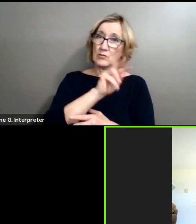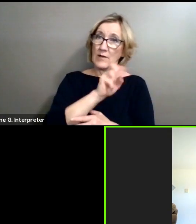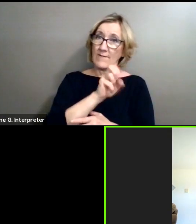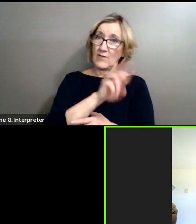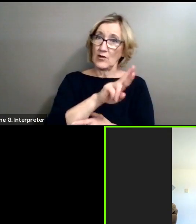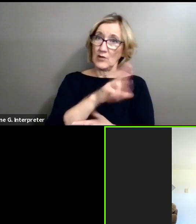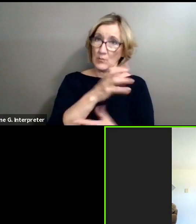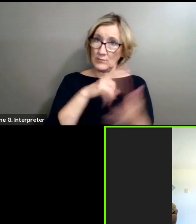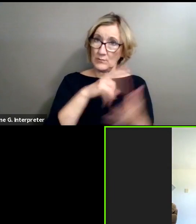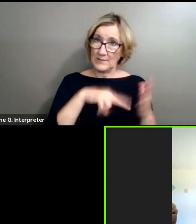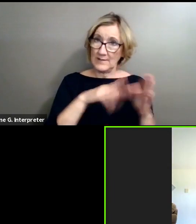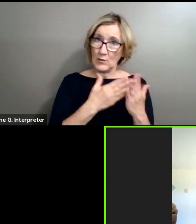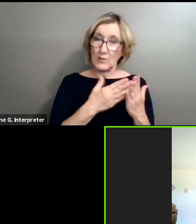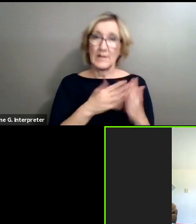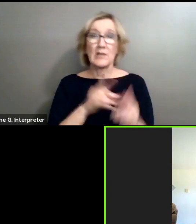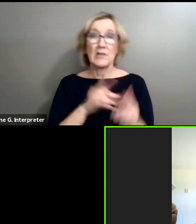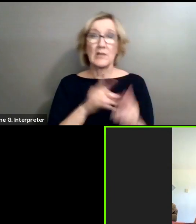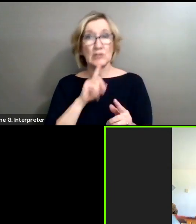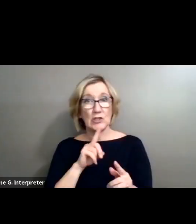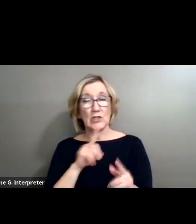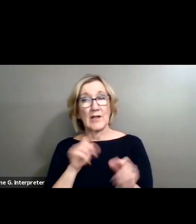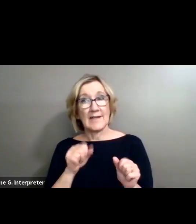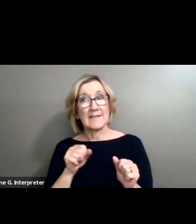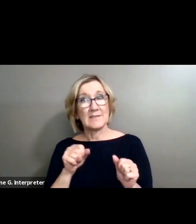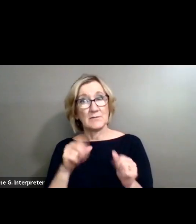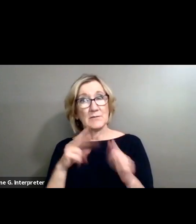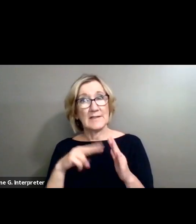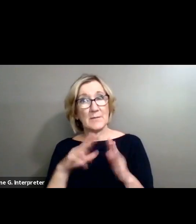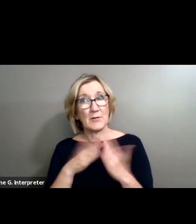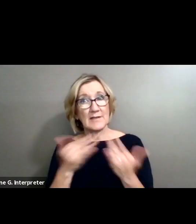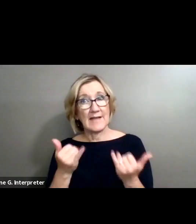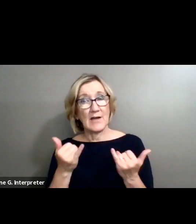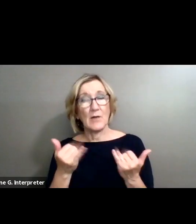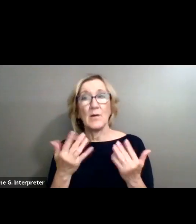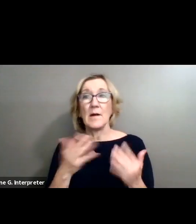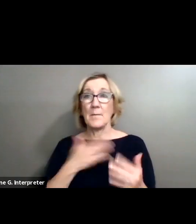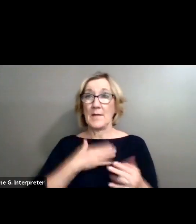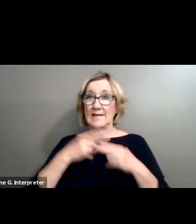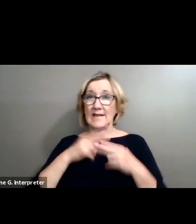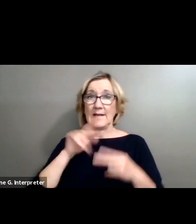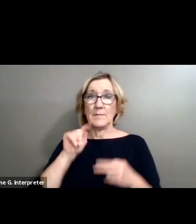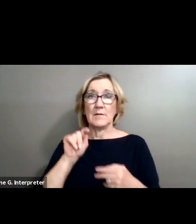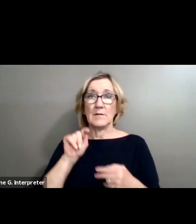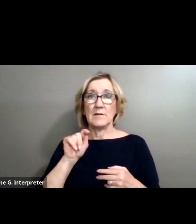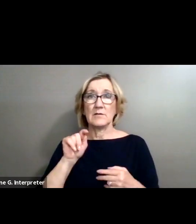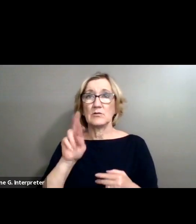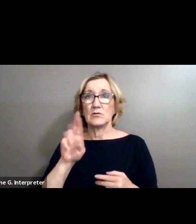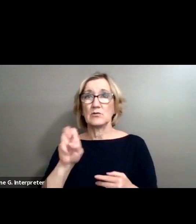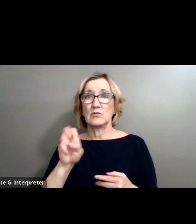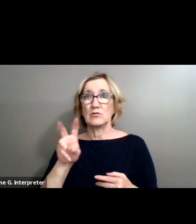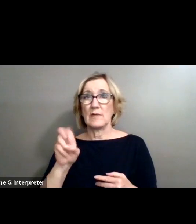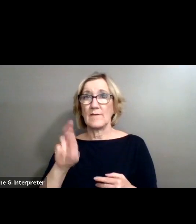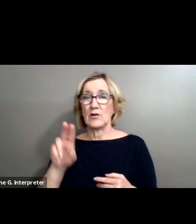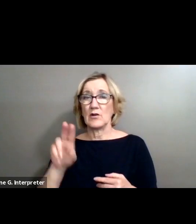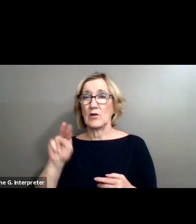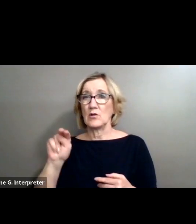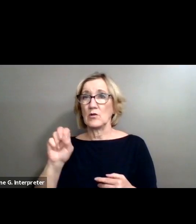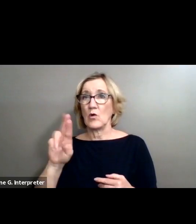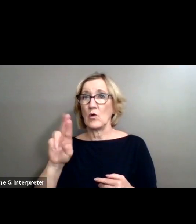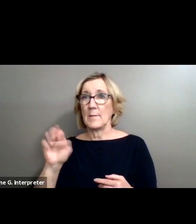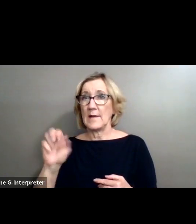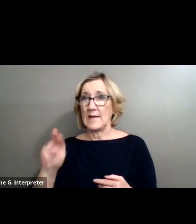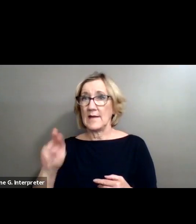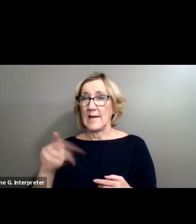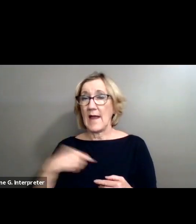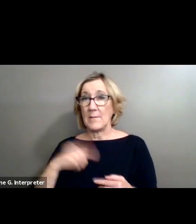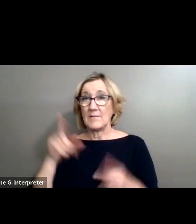yeah, I can hop right on into it. So yeah, once again, guys, my name is Trevor Norman. I'm a photographer here in the city. I've been shooting